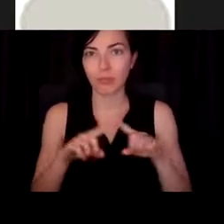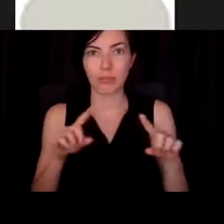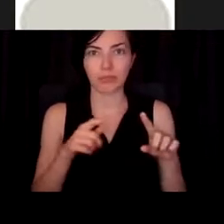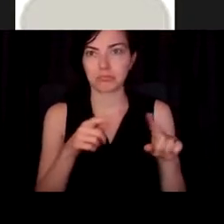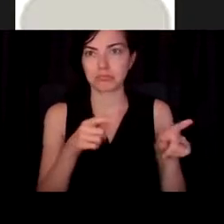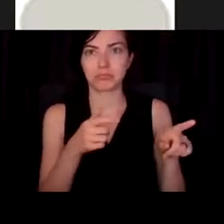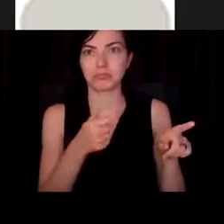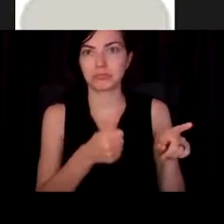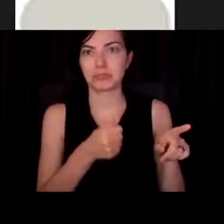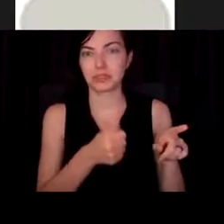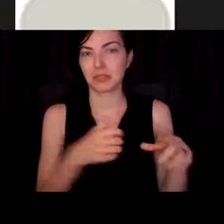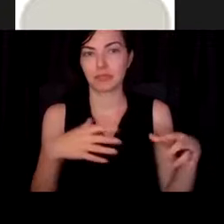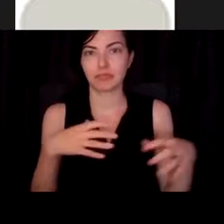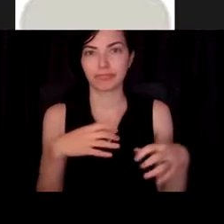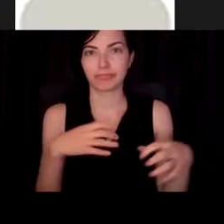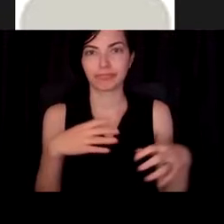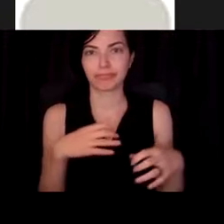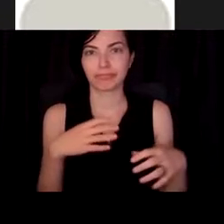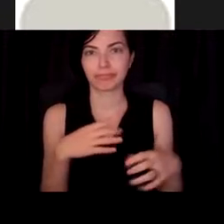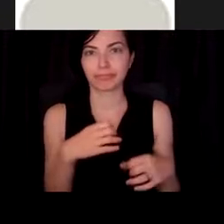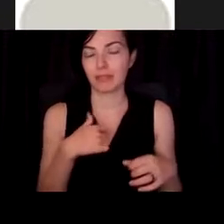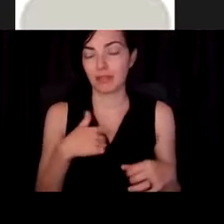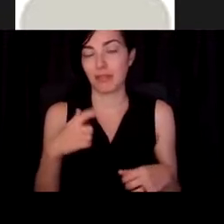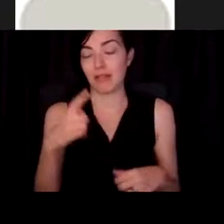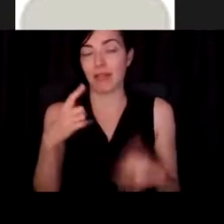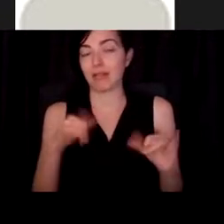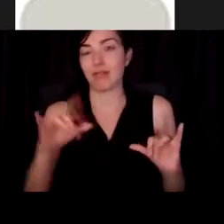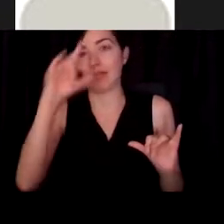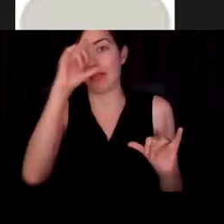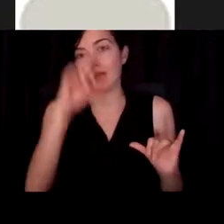themselves, which I still think is really cool.